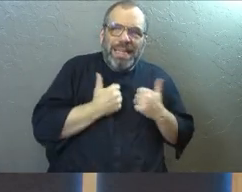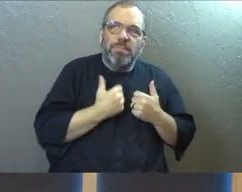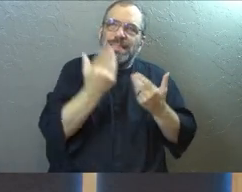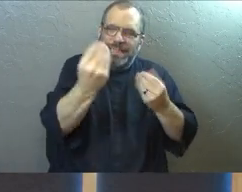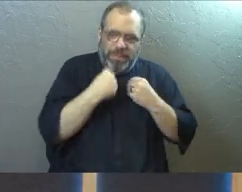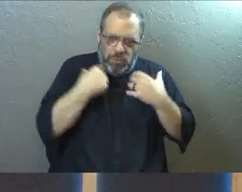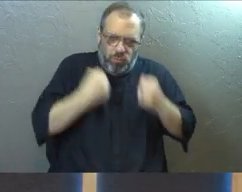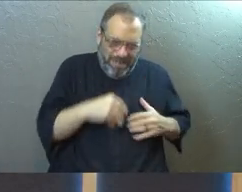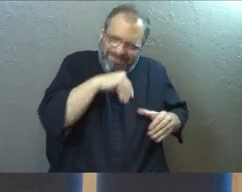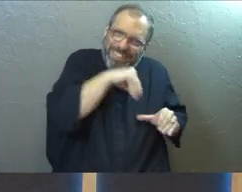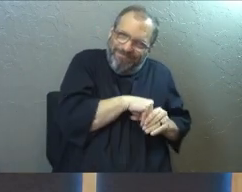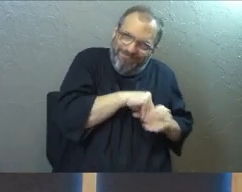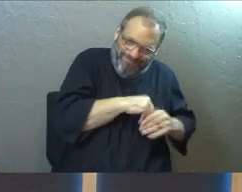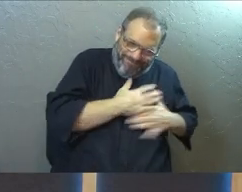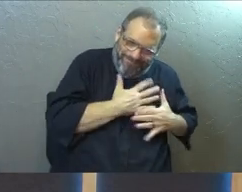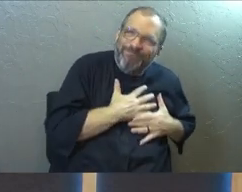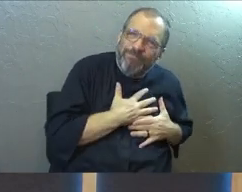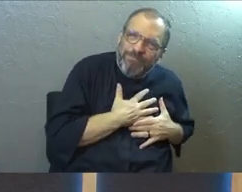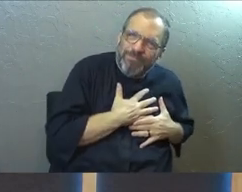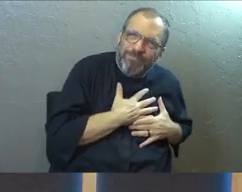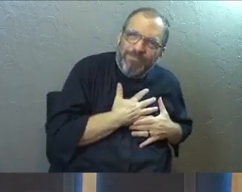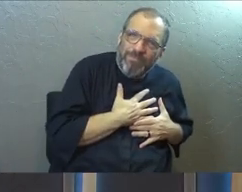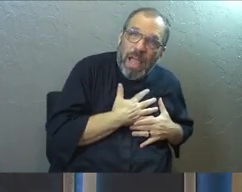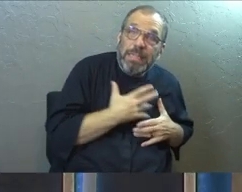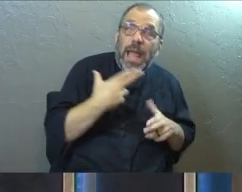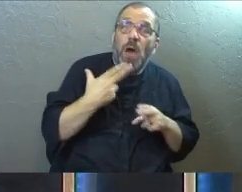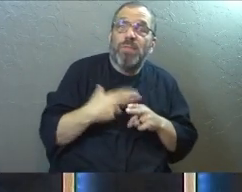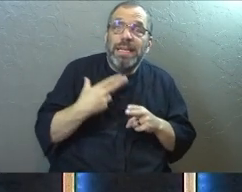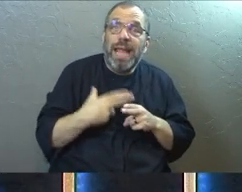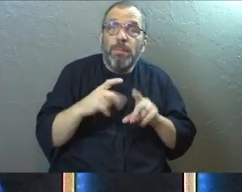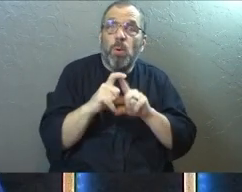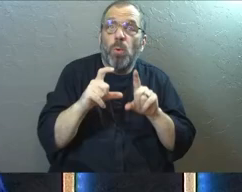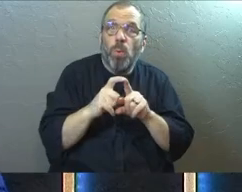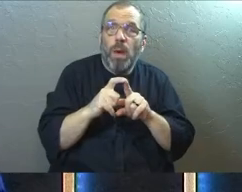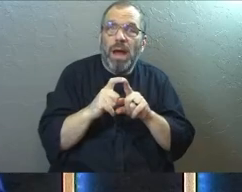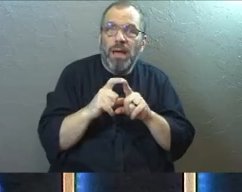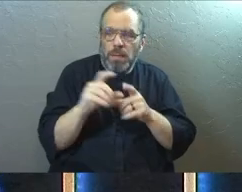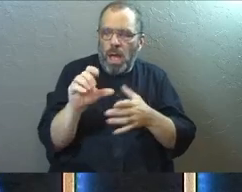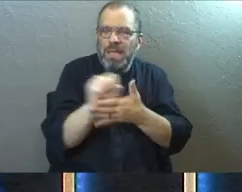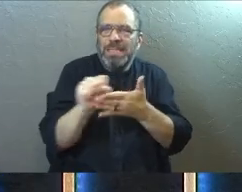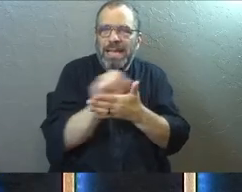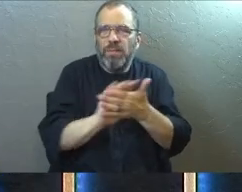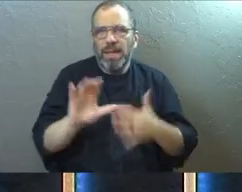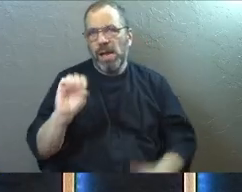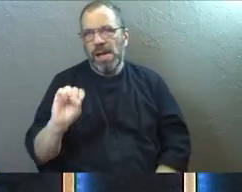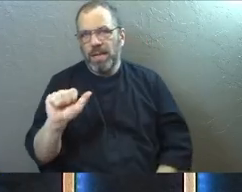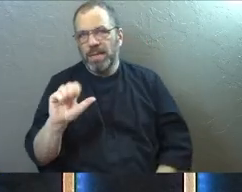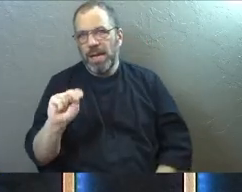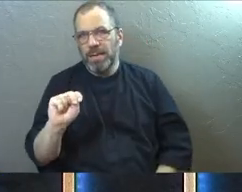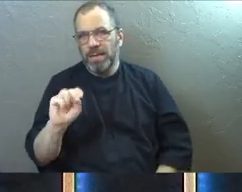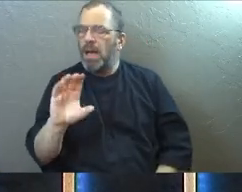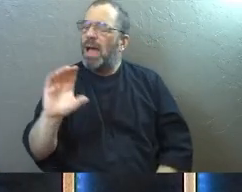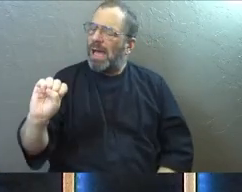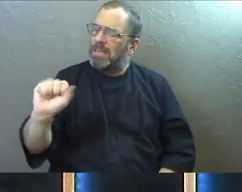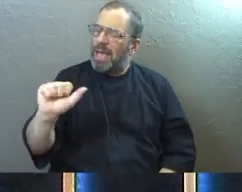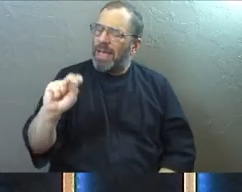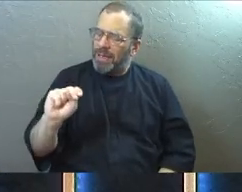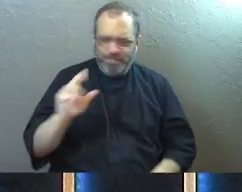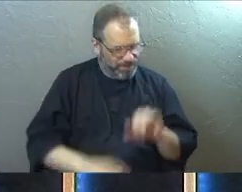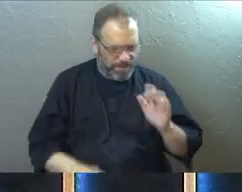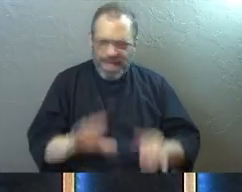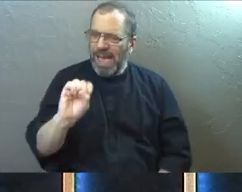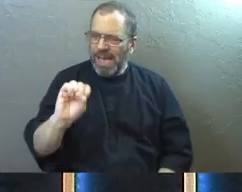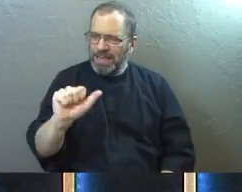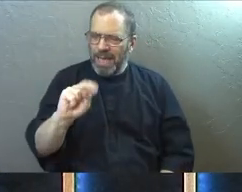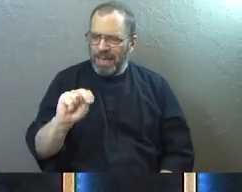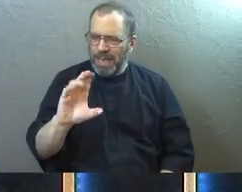God's empowering you with inner strength. The other name for this or word for this is sanctification. That's the process that